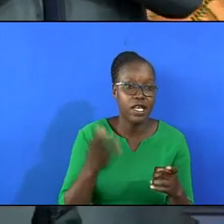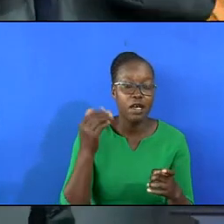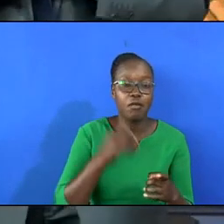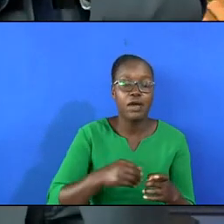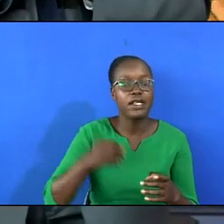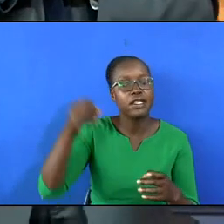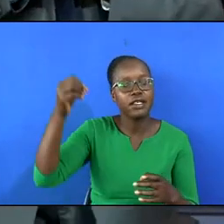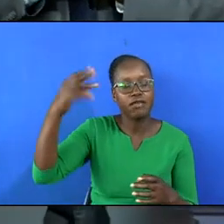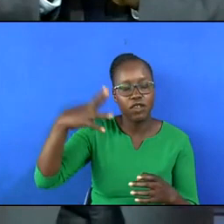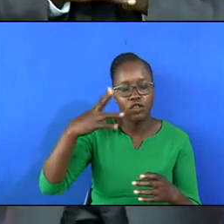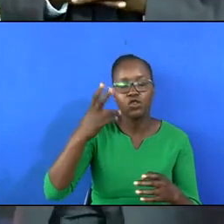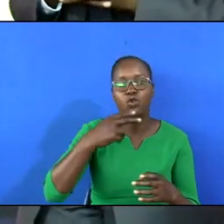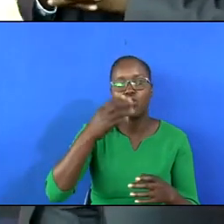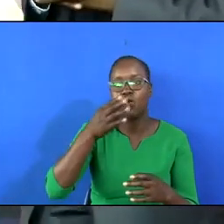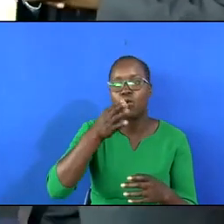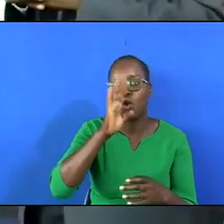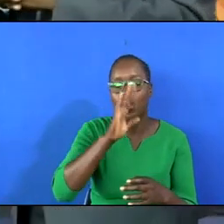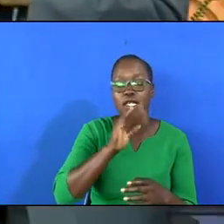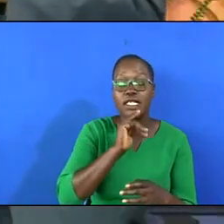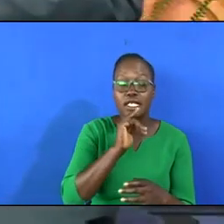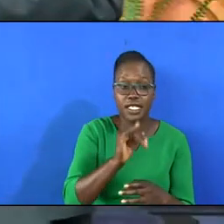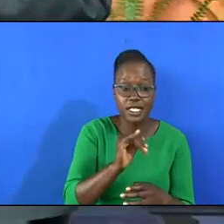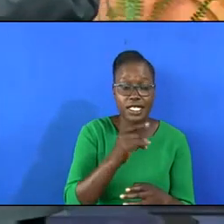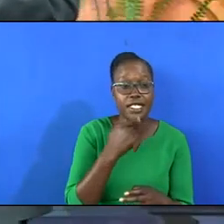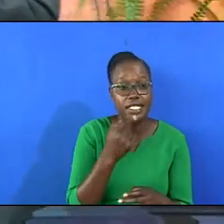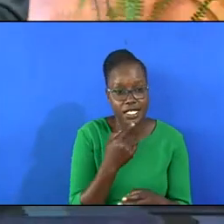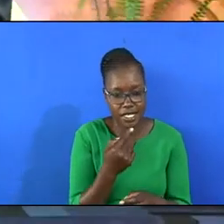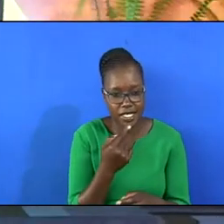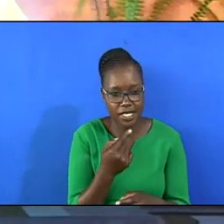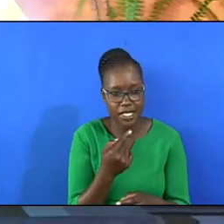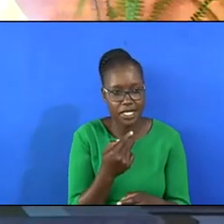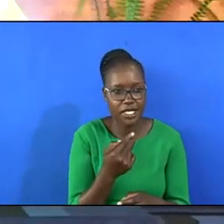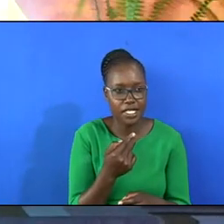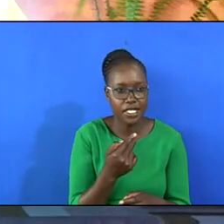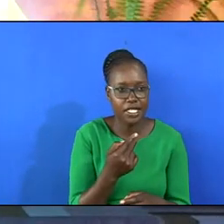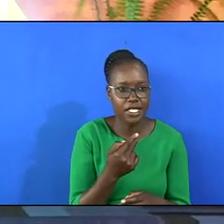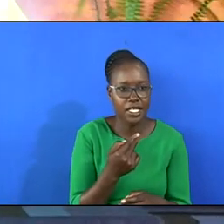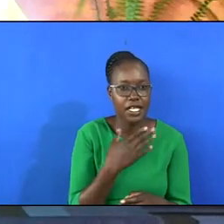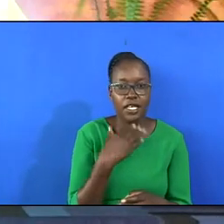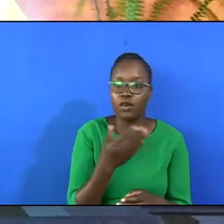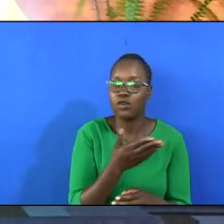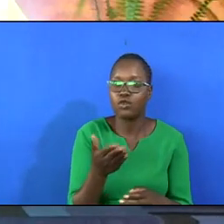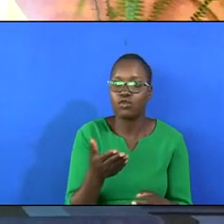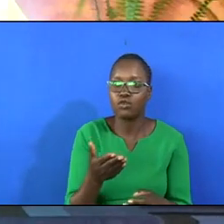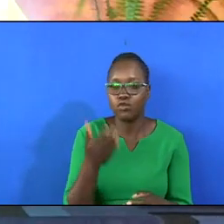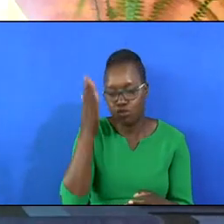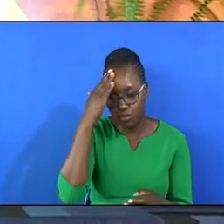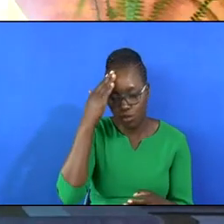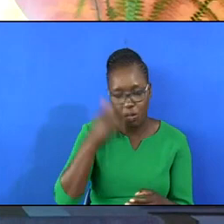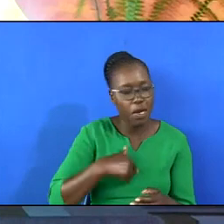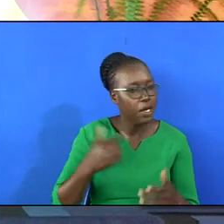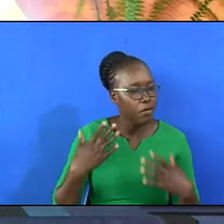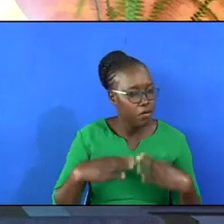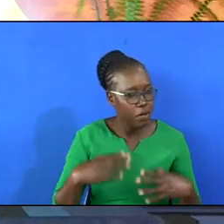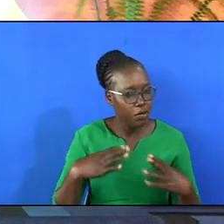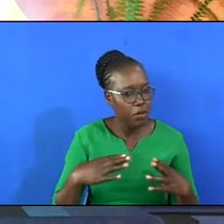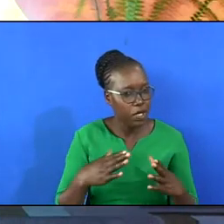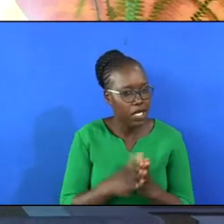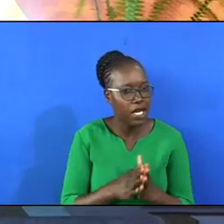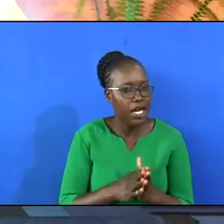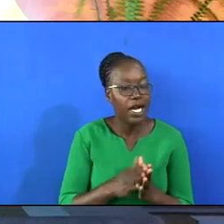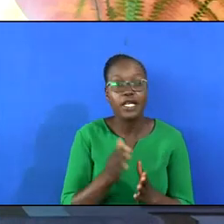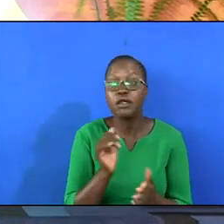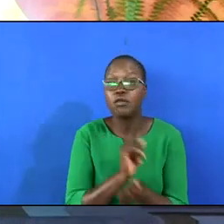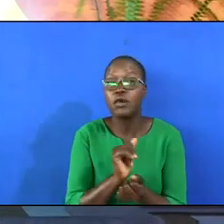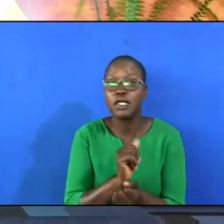a revelation of who God is. He says, I want you to know my people. That's why Paul would